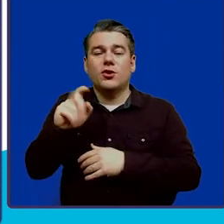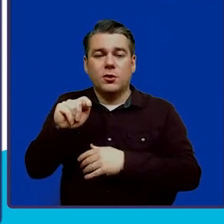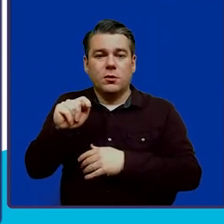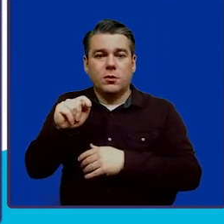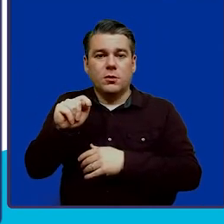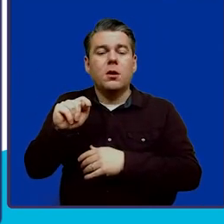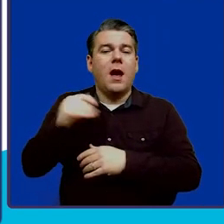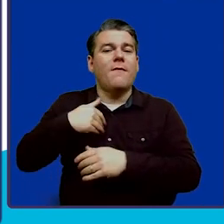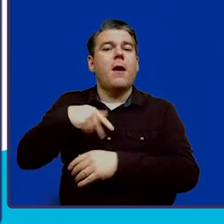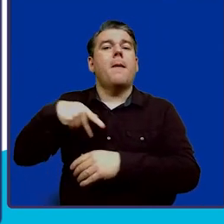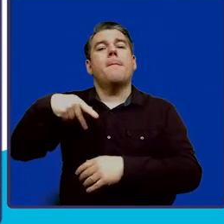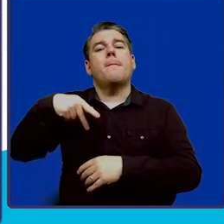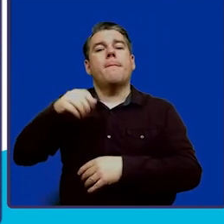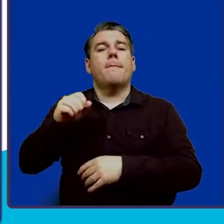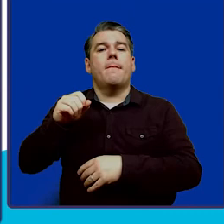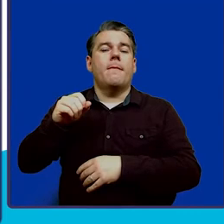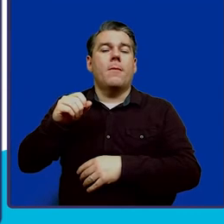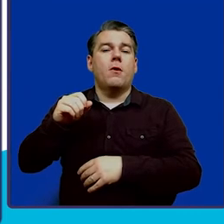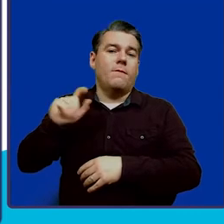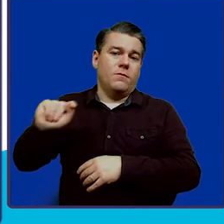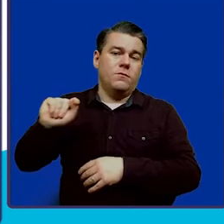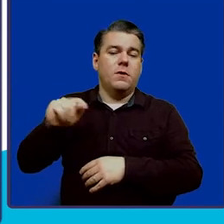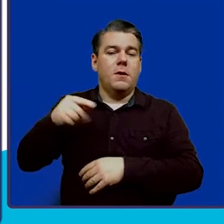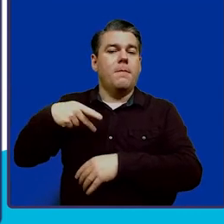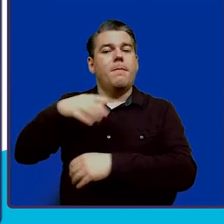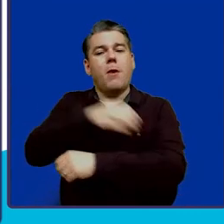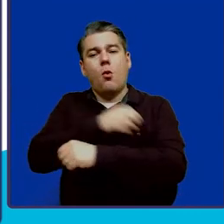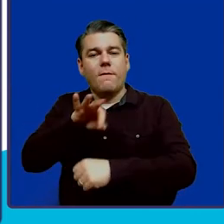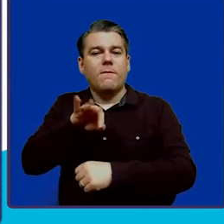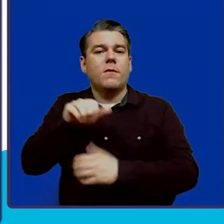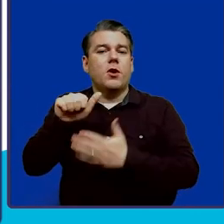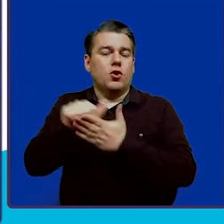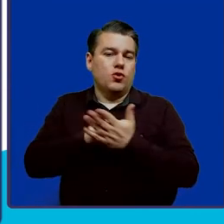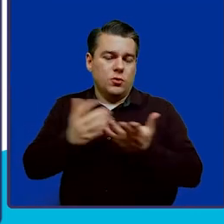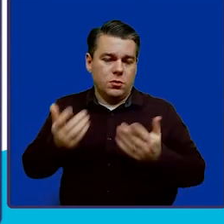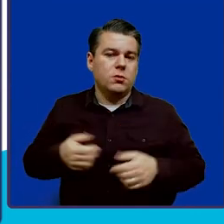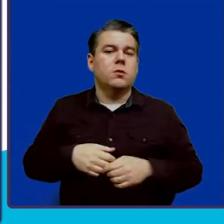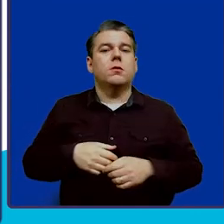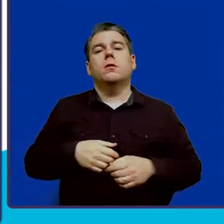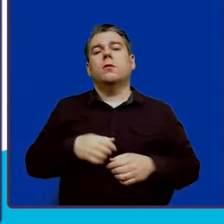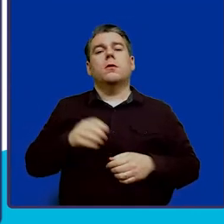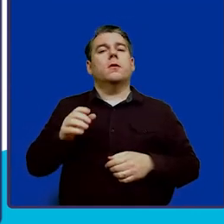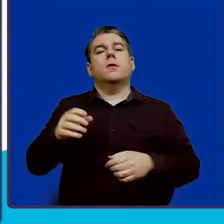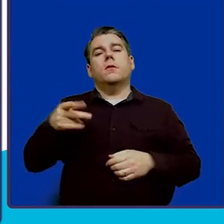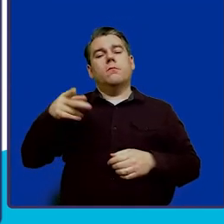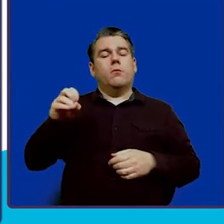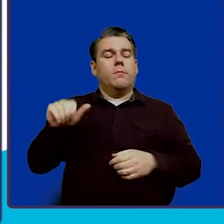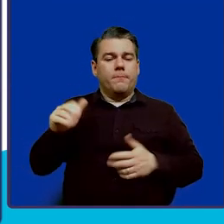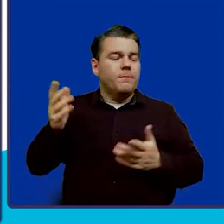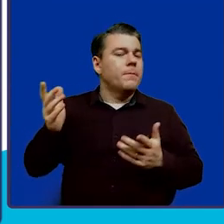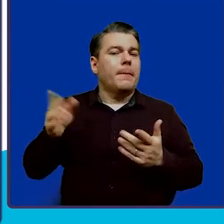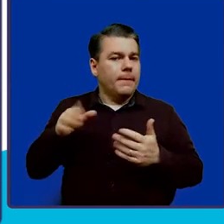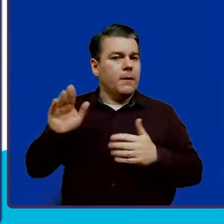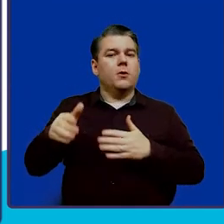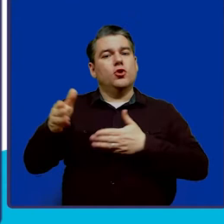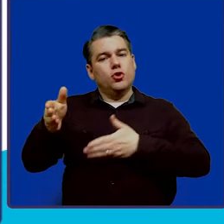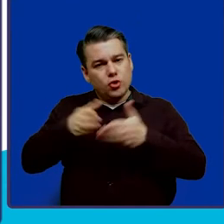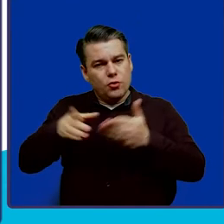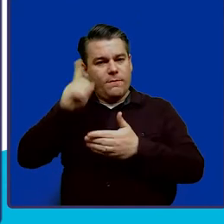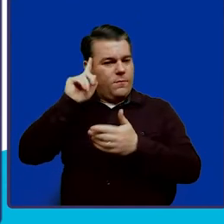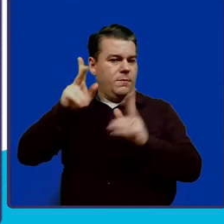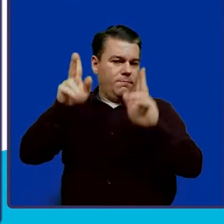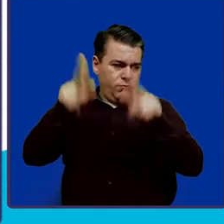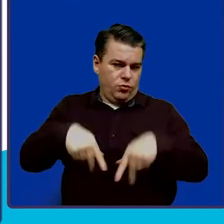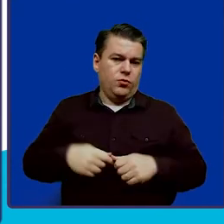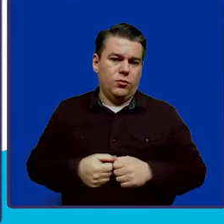a power of attorney. So, this can be anyone that is willing to serve in this capacity on behalf of the beneficiary.